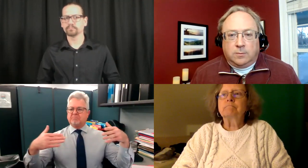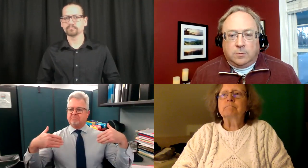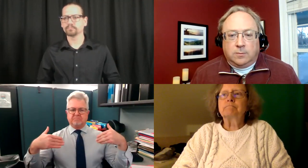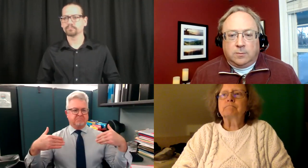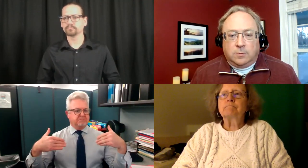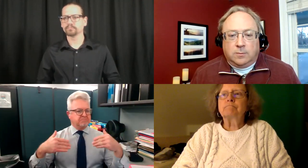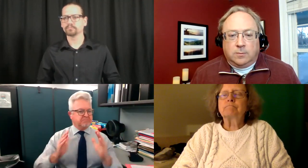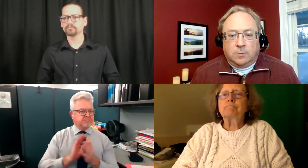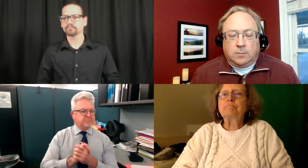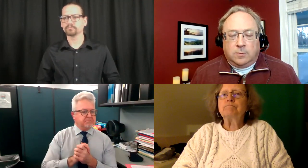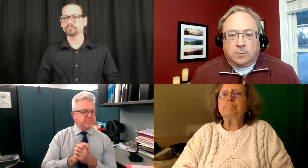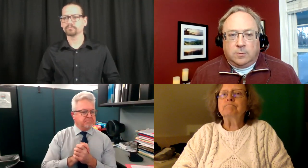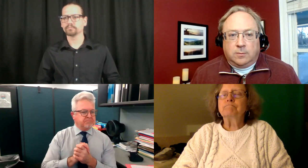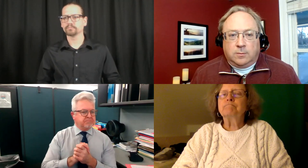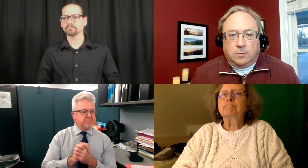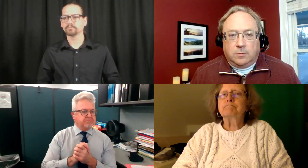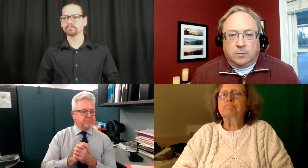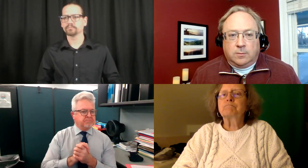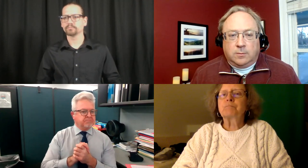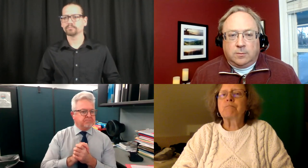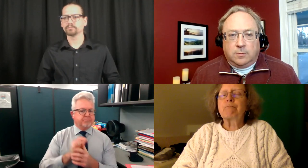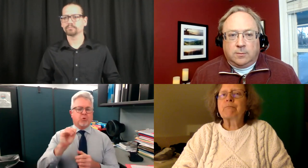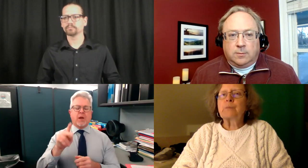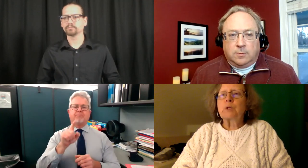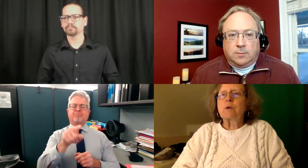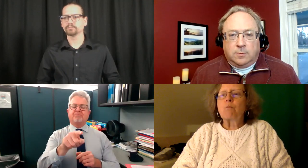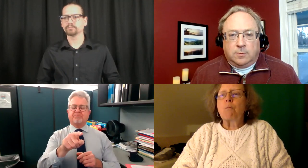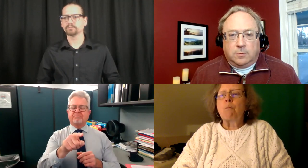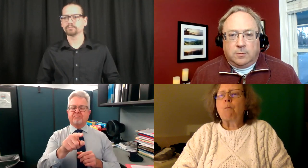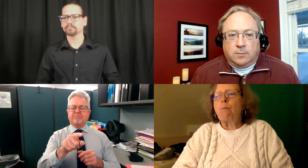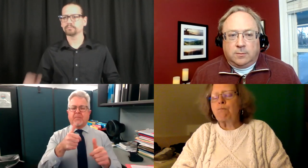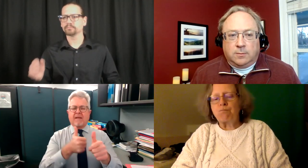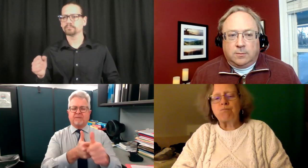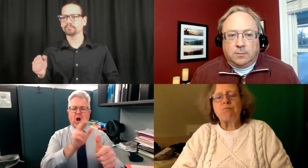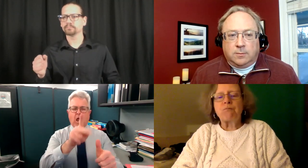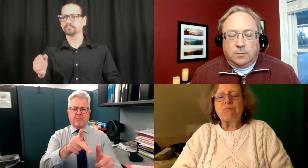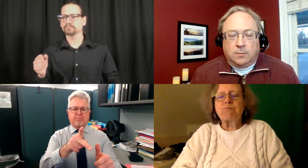Mike is, he's not seeing that I'm still interpreting. Sorry.